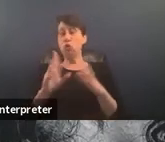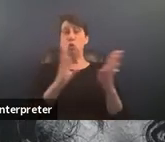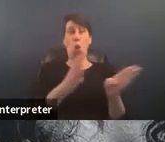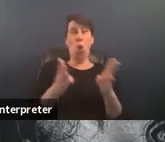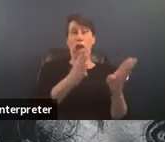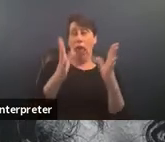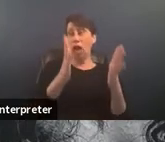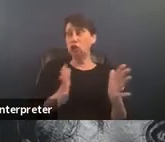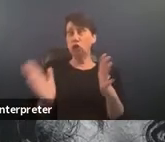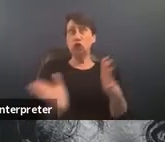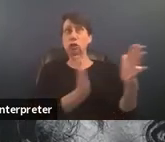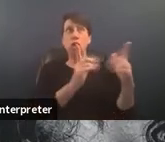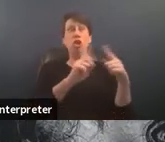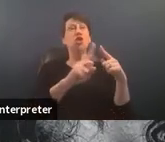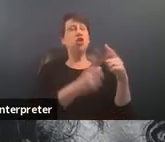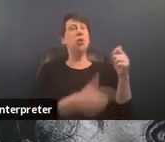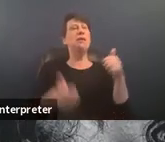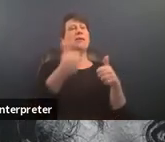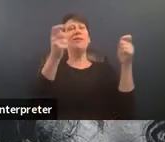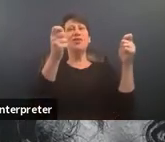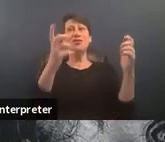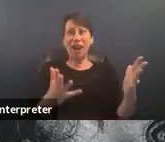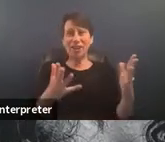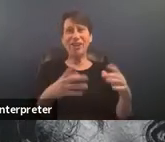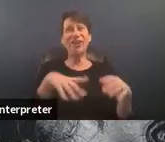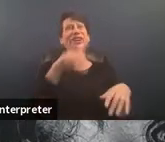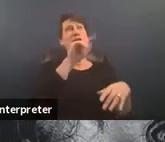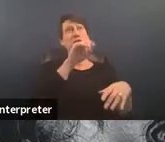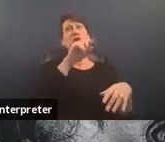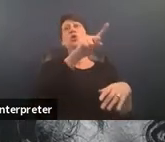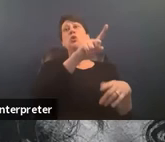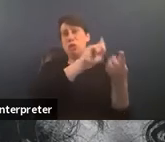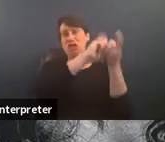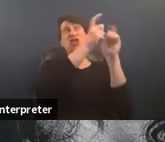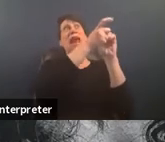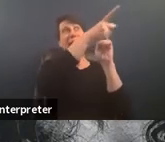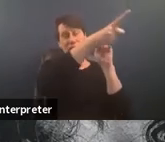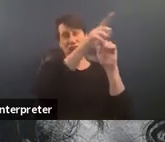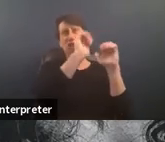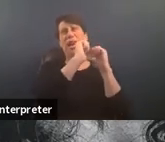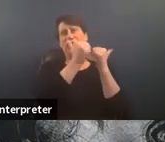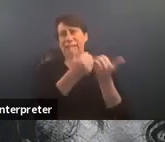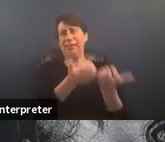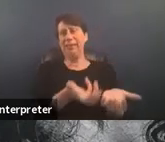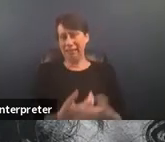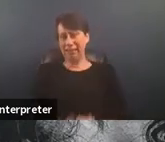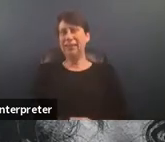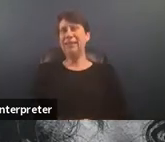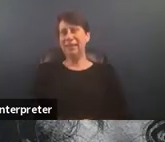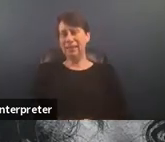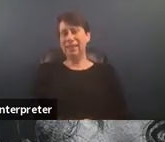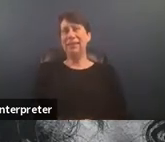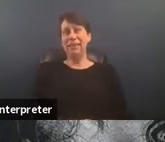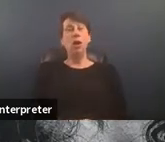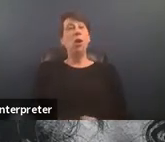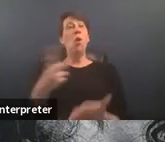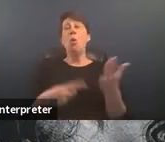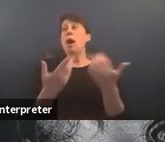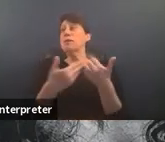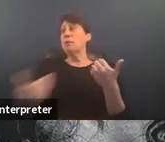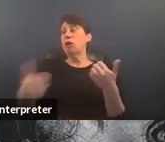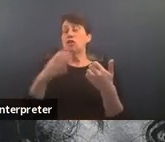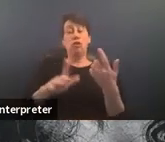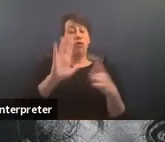to executive director to ultimately change agents right um what differentiates culturally